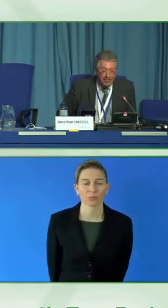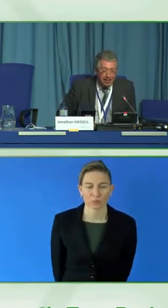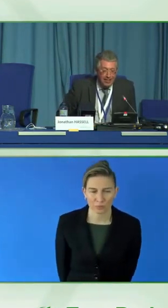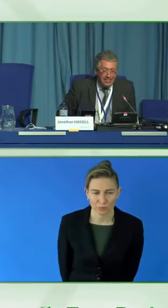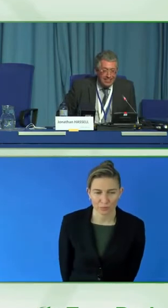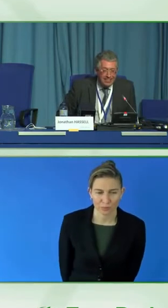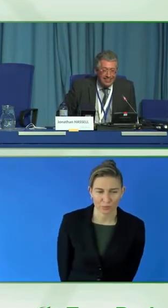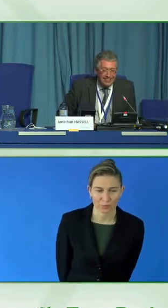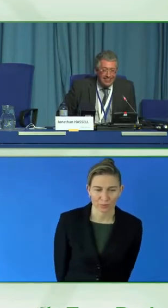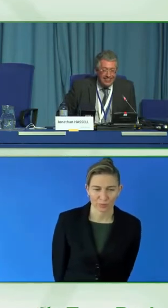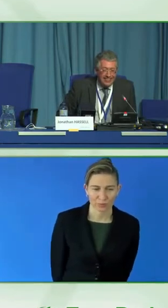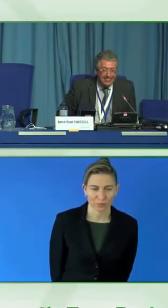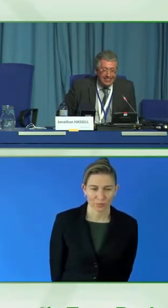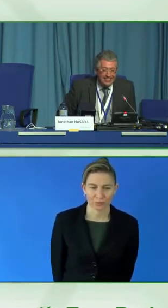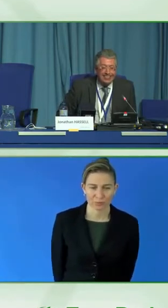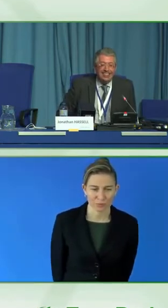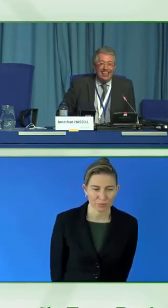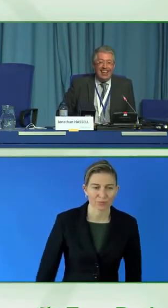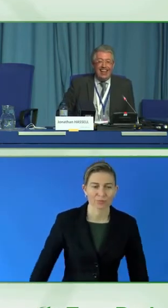Next slide.